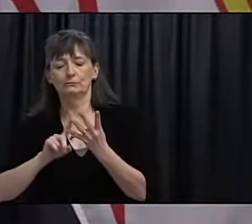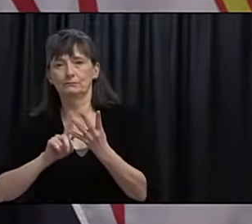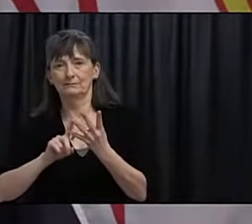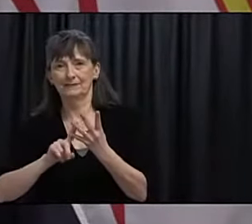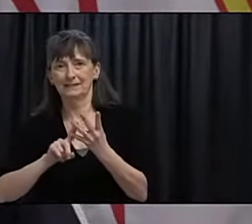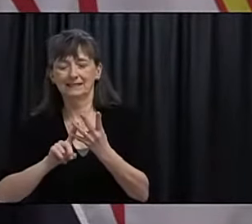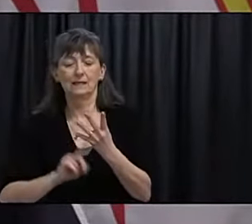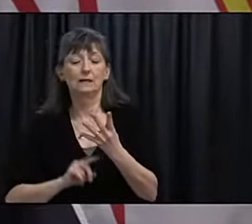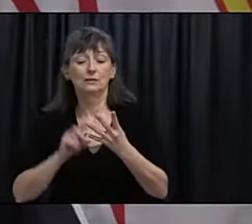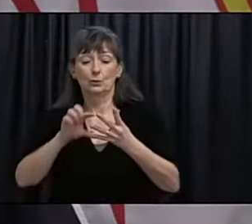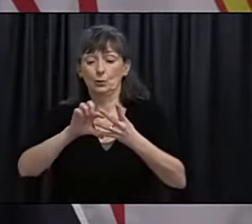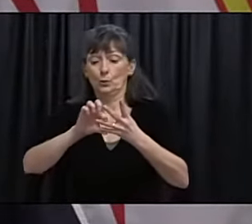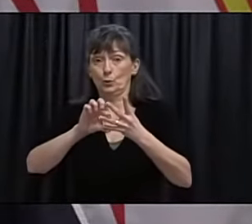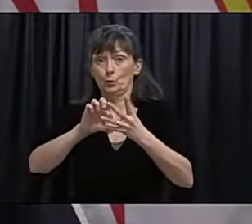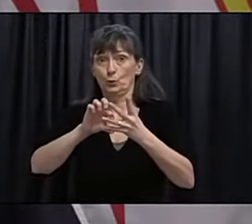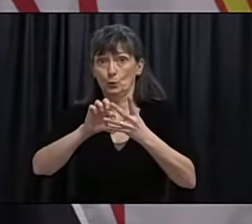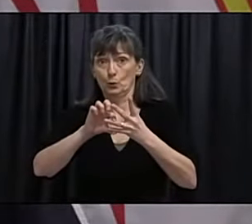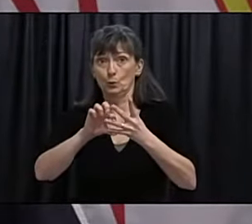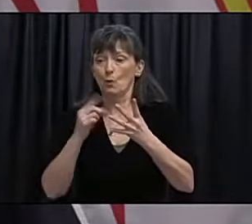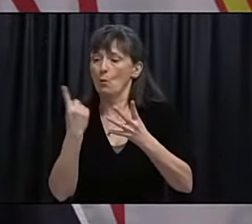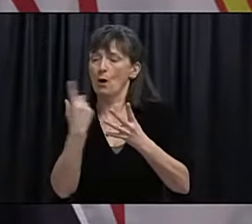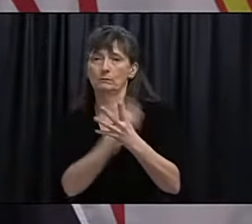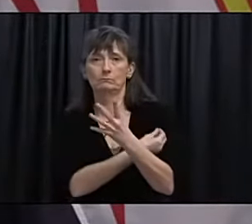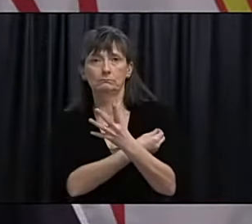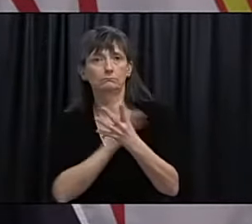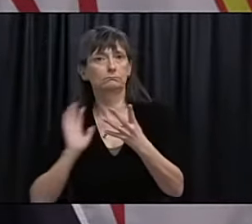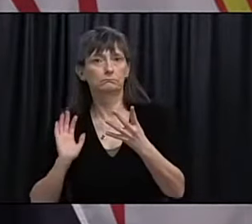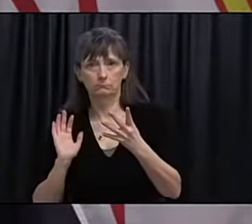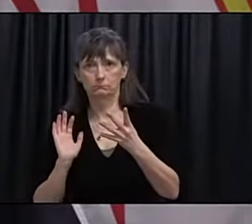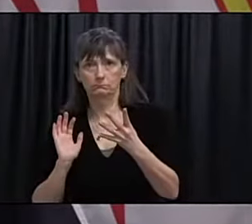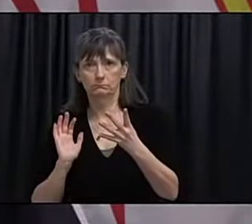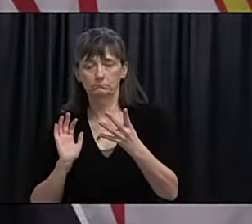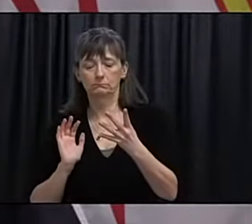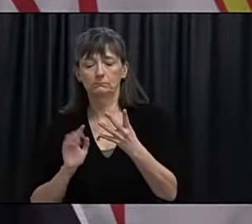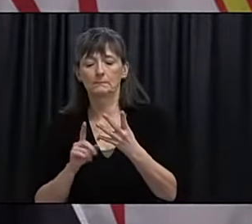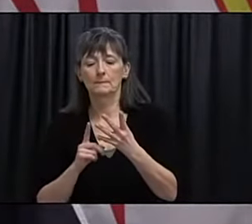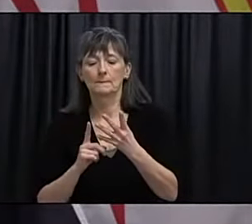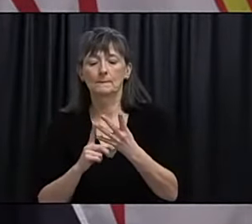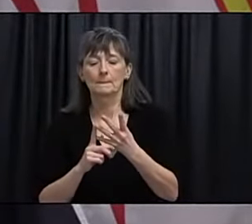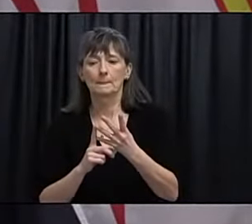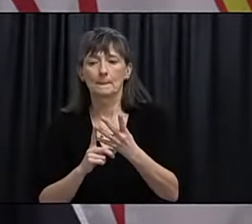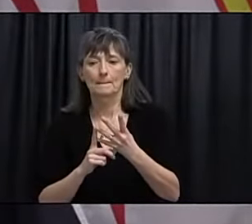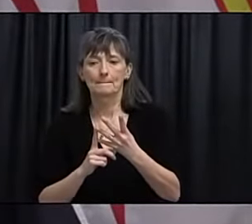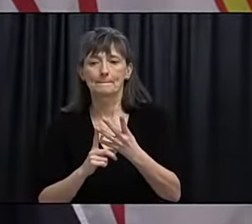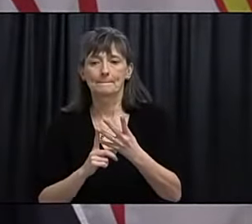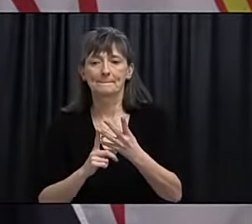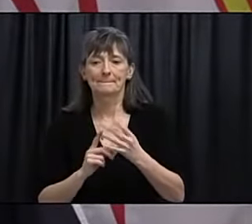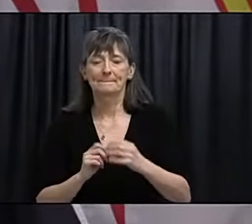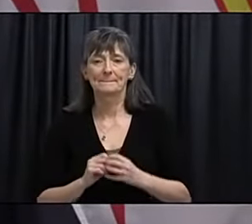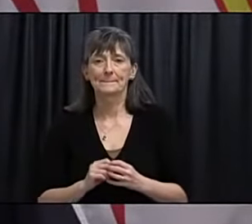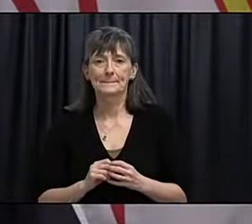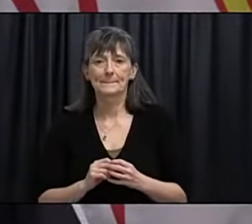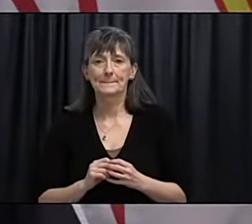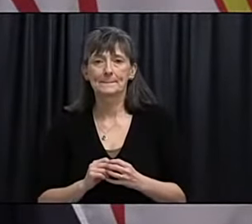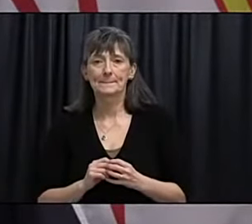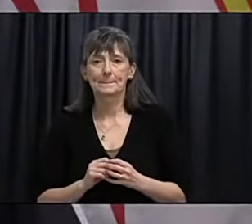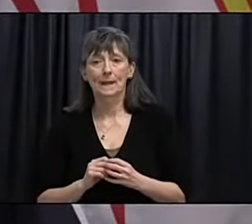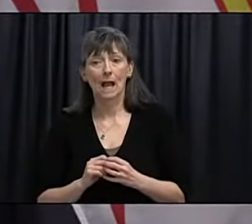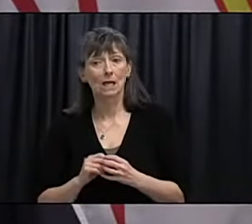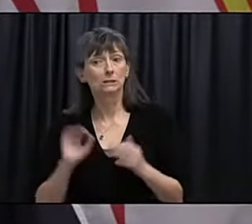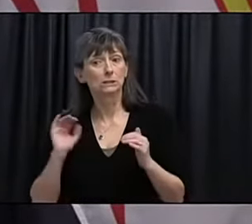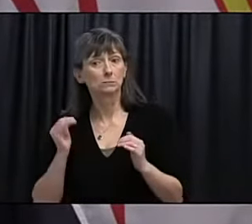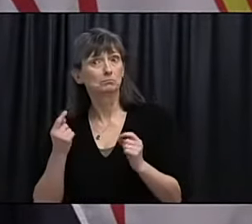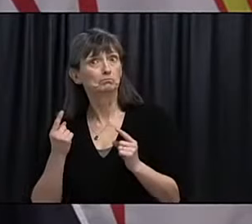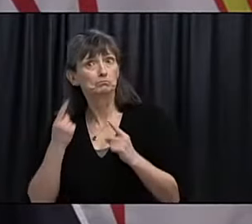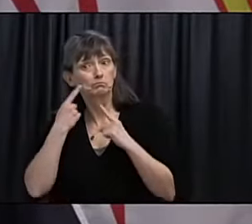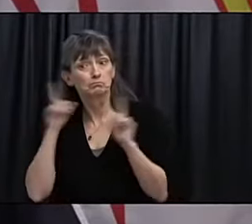a one dose regimen for its for its vaccine. So and it found it to be